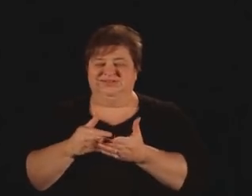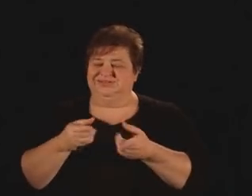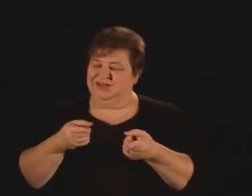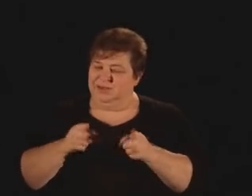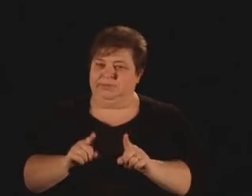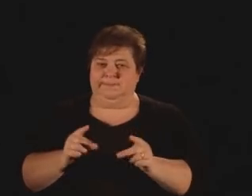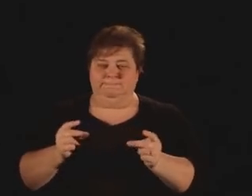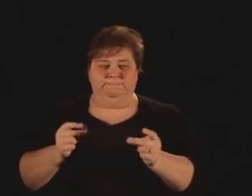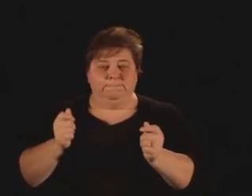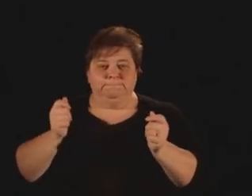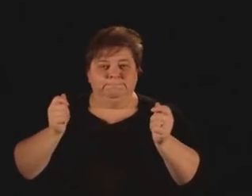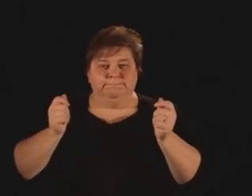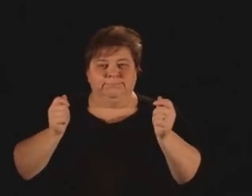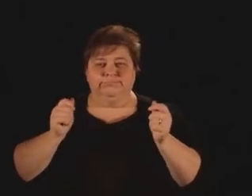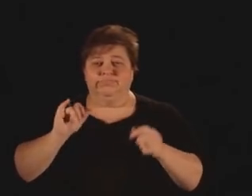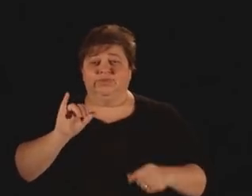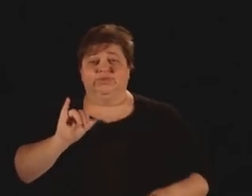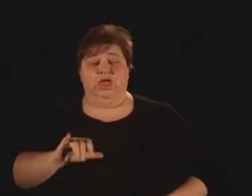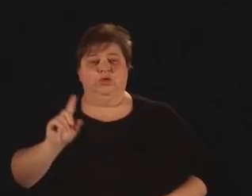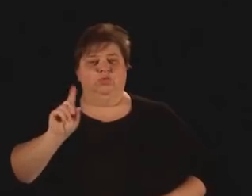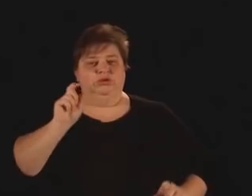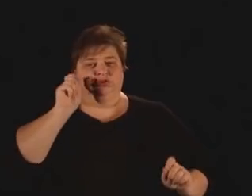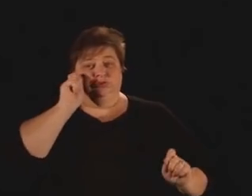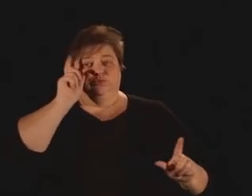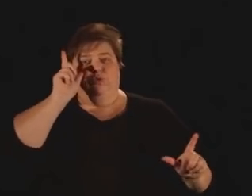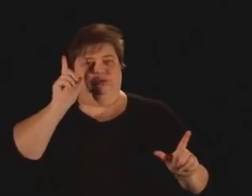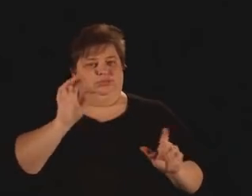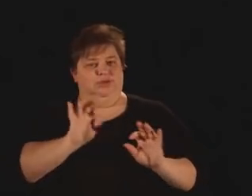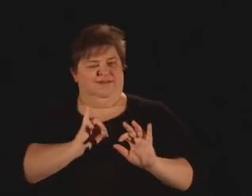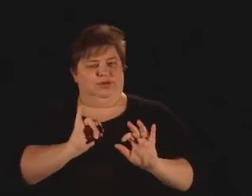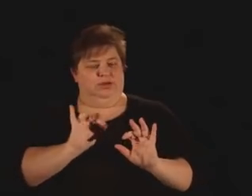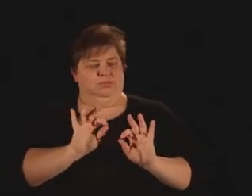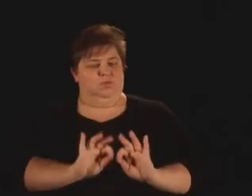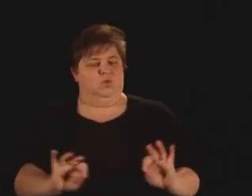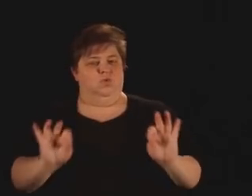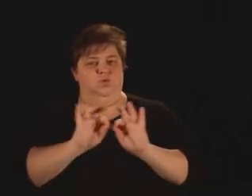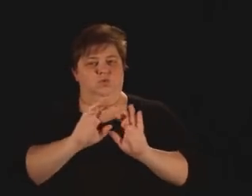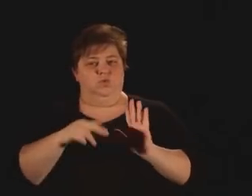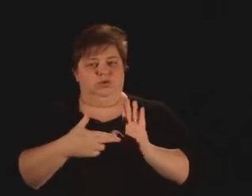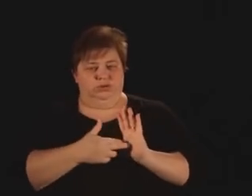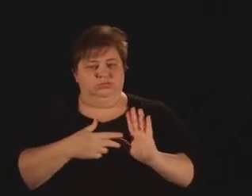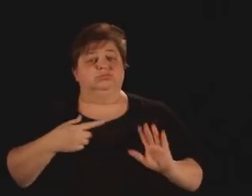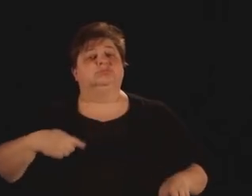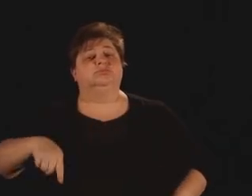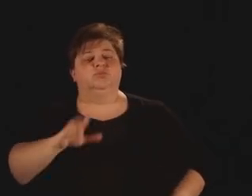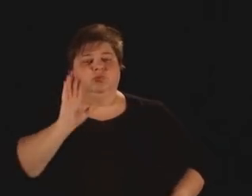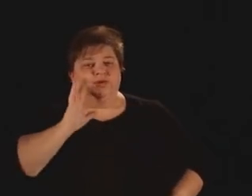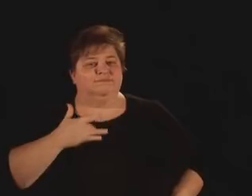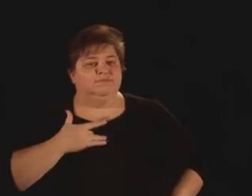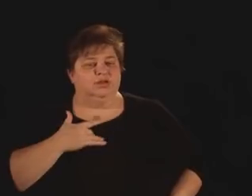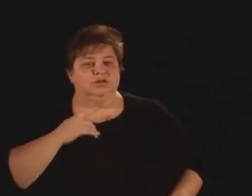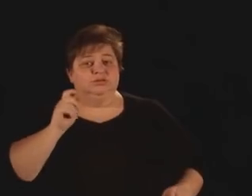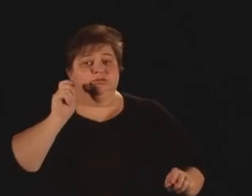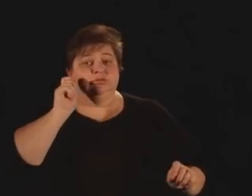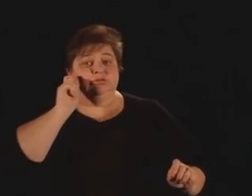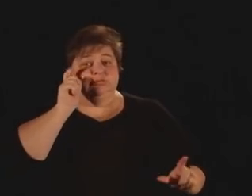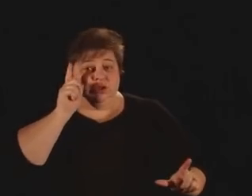here's where surprise plays a key role. Now, you'd be surprised if Beyonce walked out on stage.